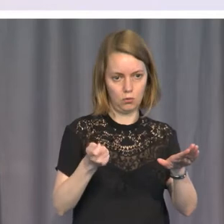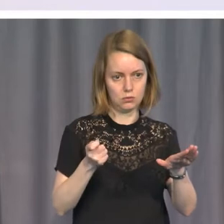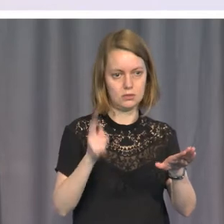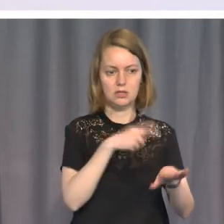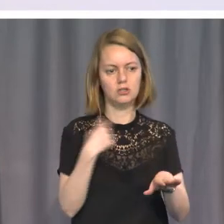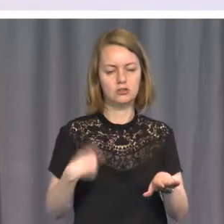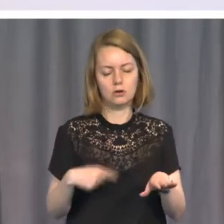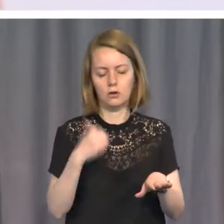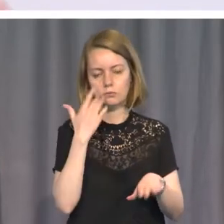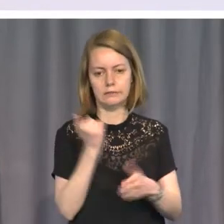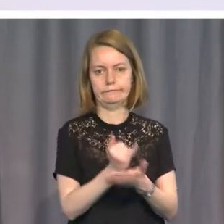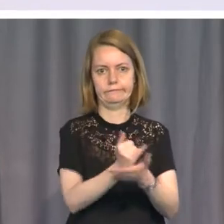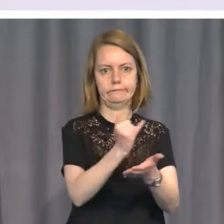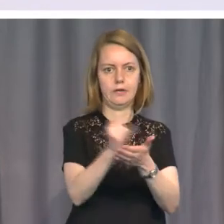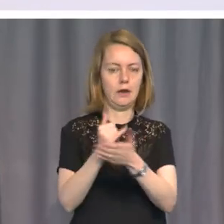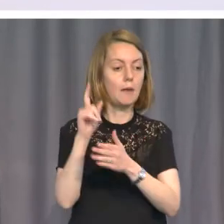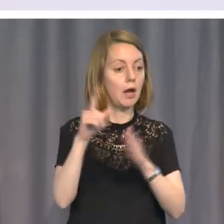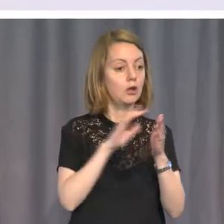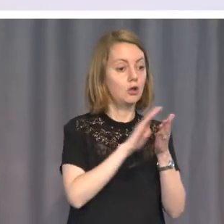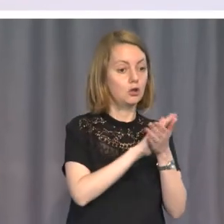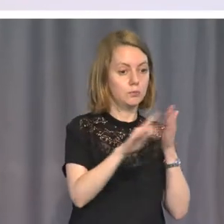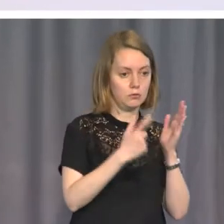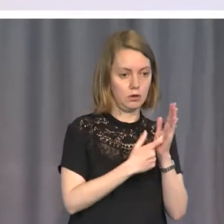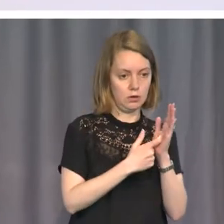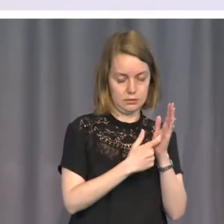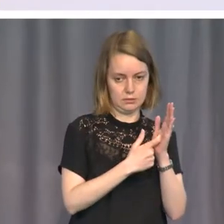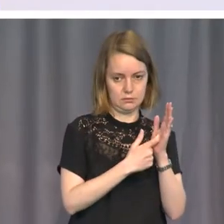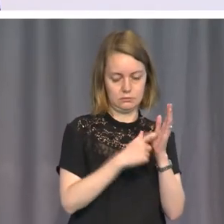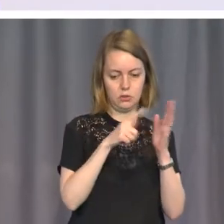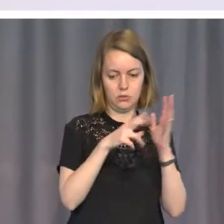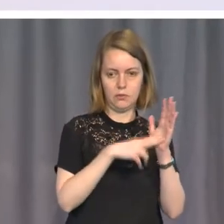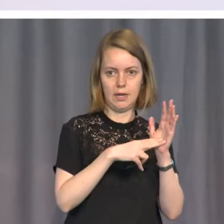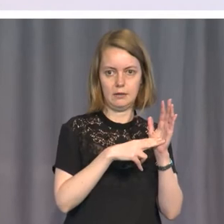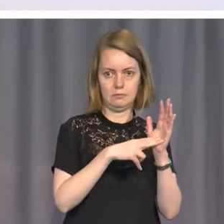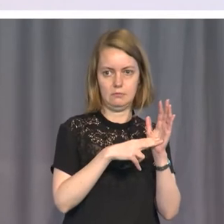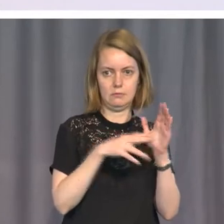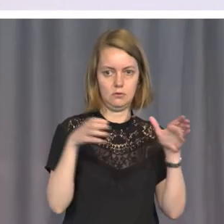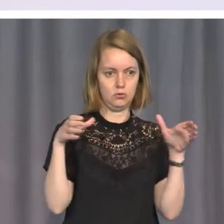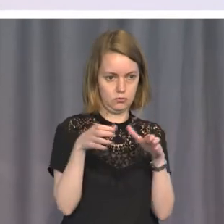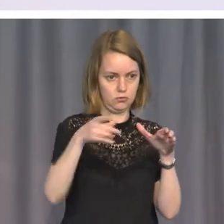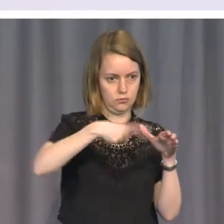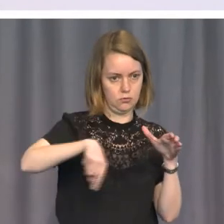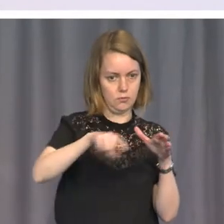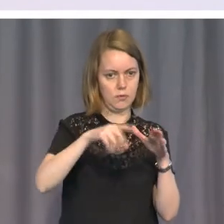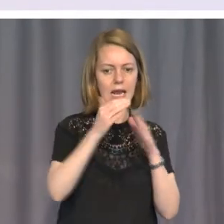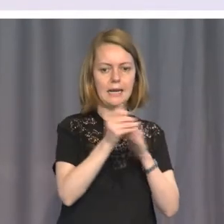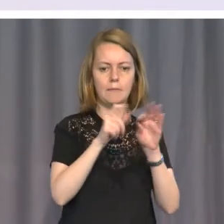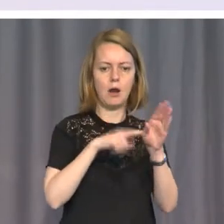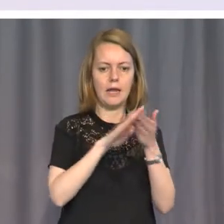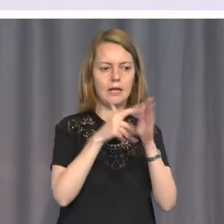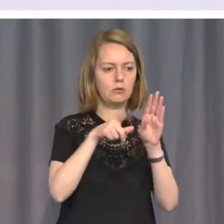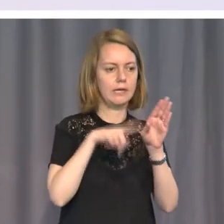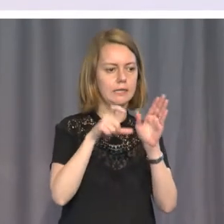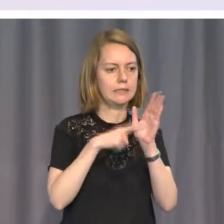the Human Rights Commission put international pressure, led, I have to say, by Hillary Clinton. And